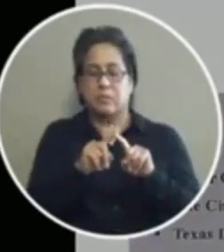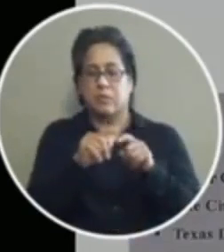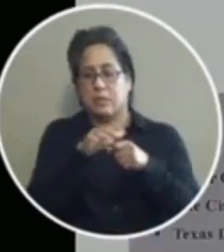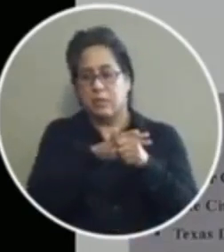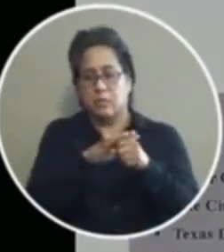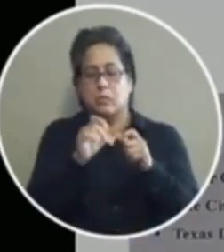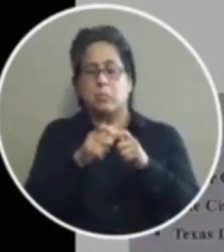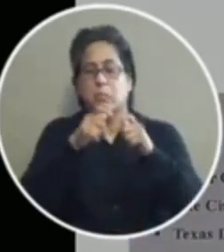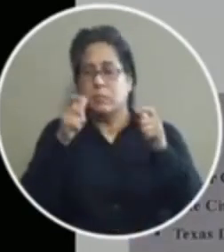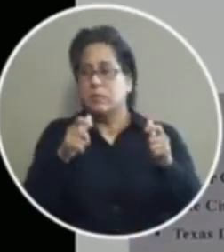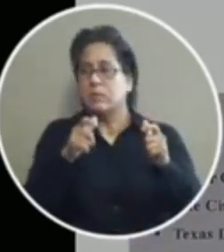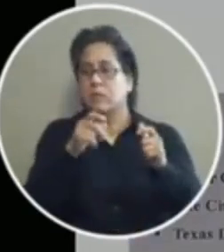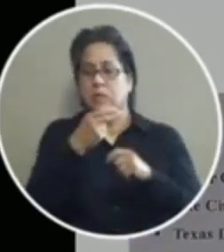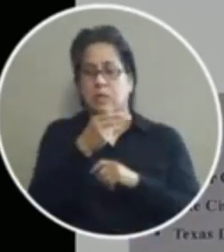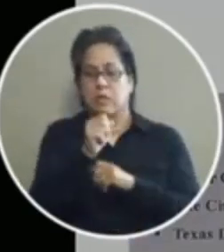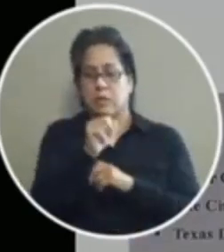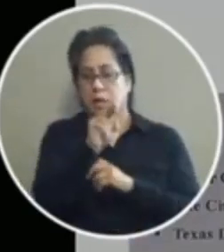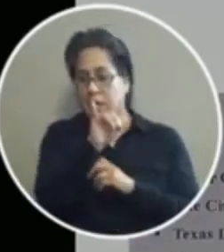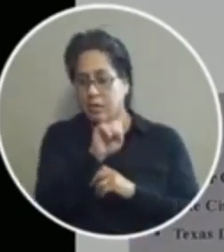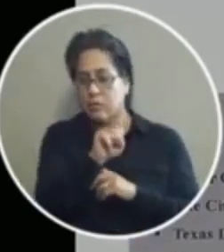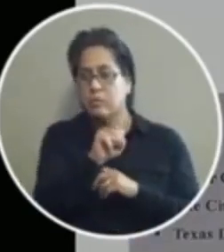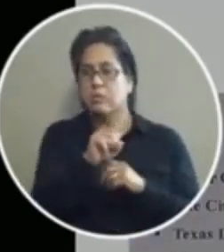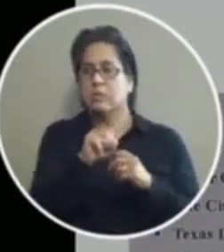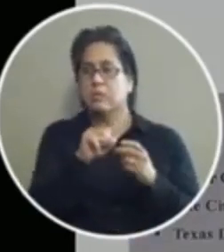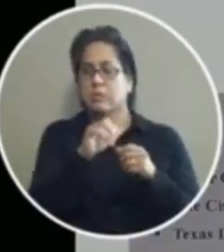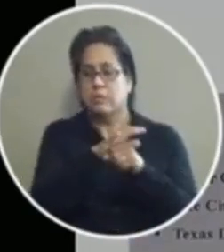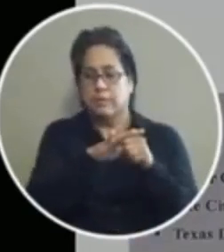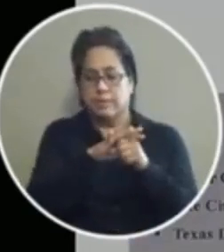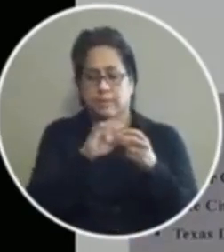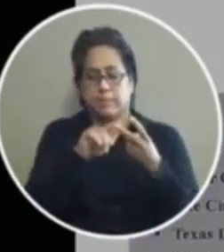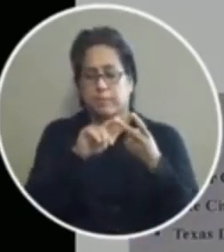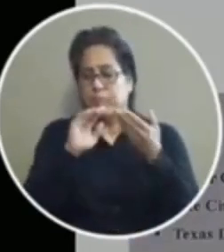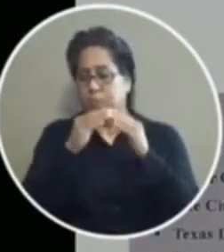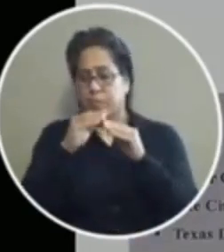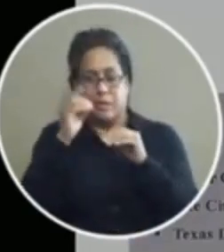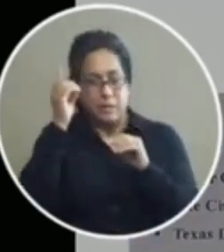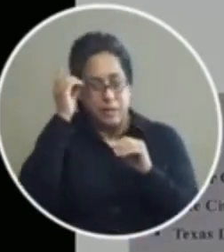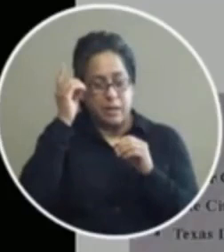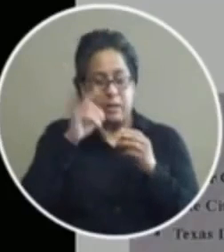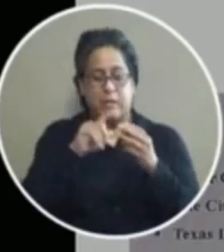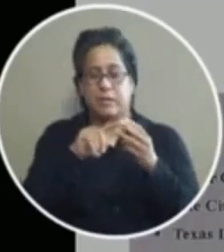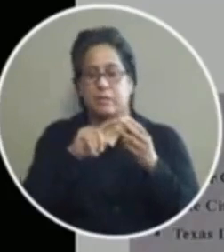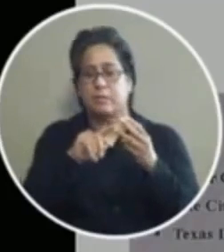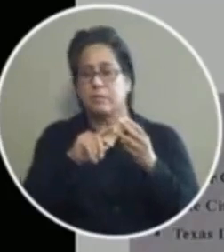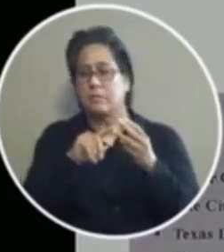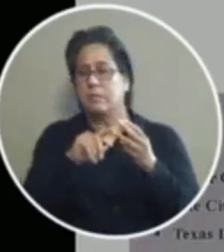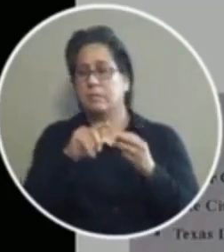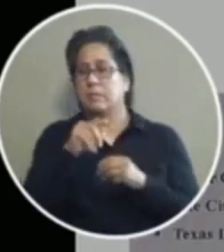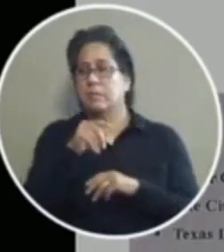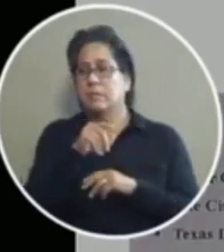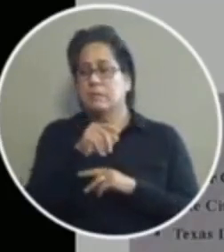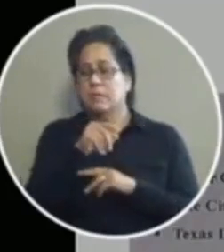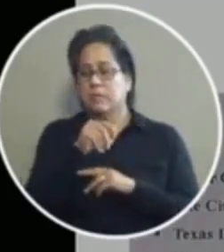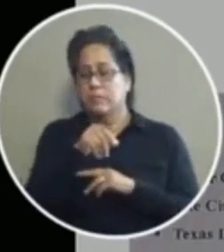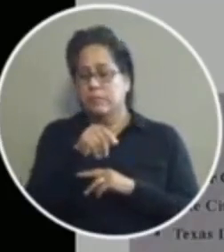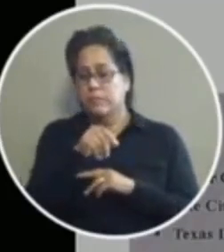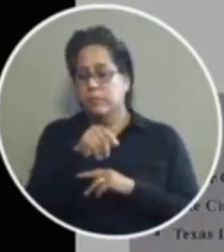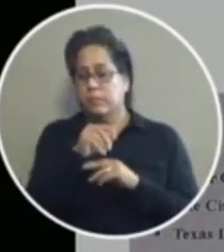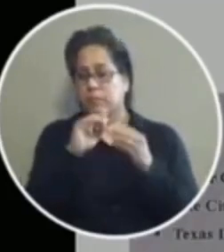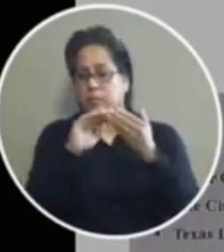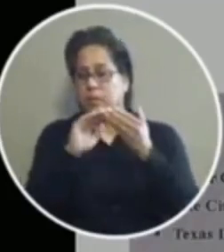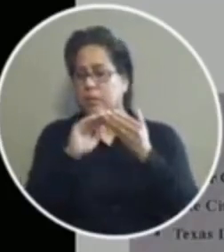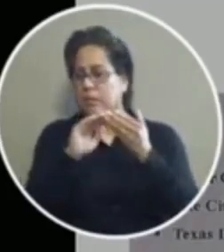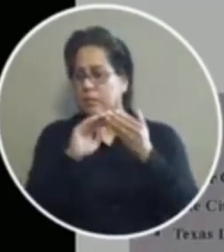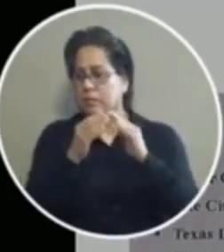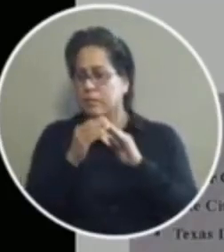the biggest jurisdictions harris county bexar county the city of dallas even the texas dps is doing it uh the city